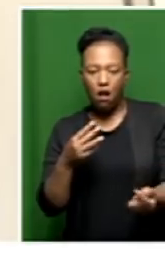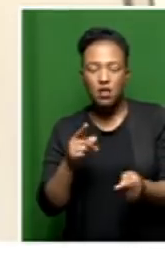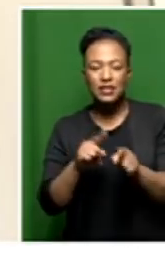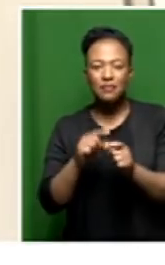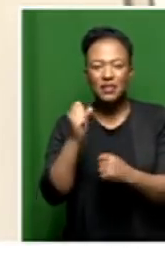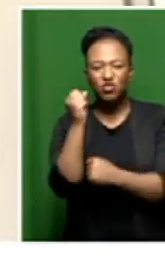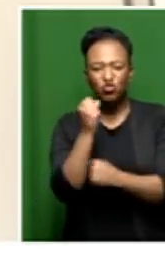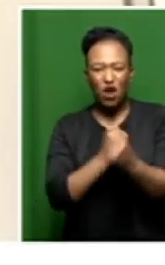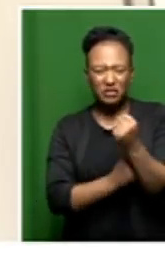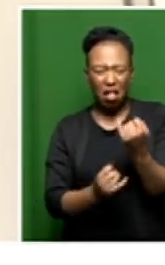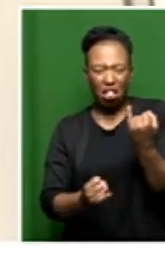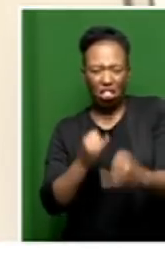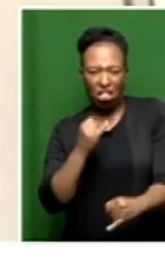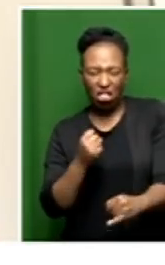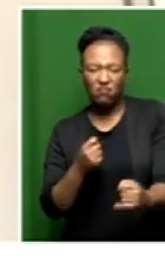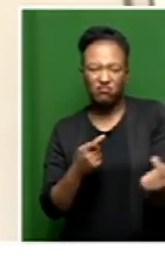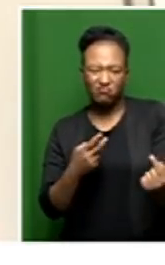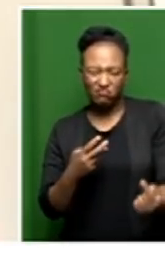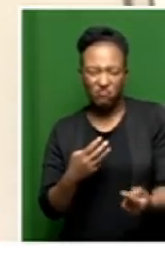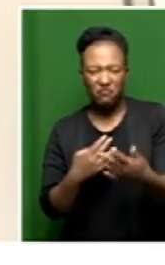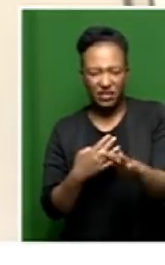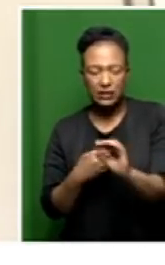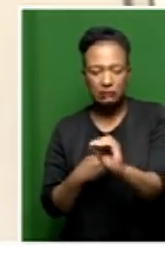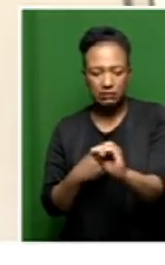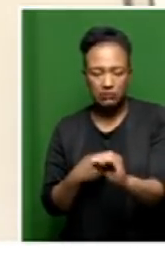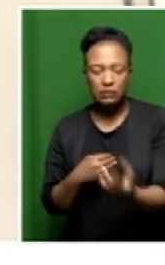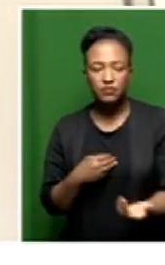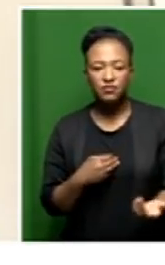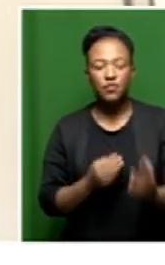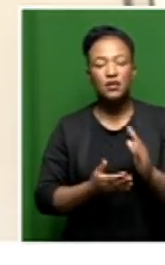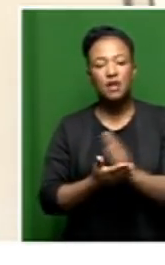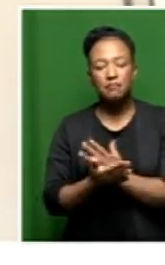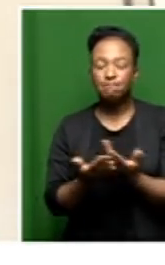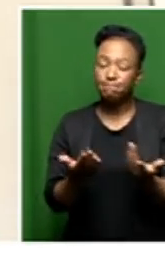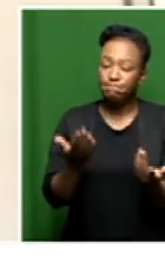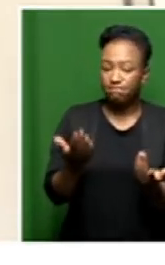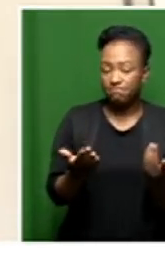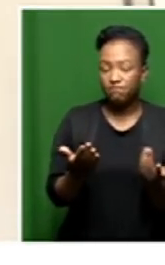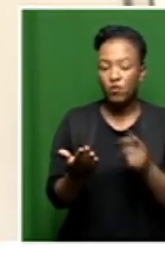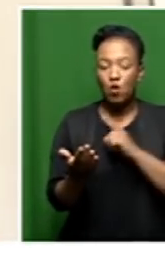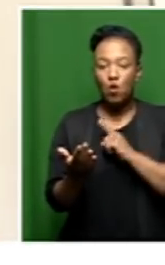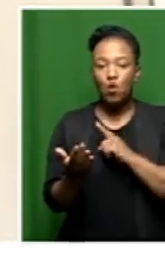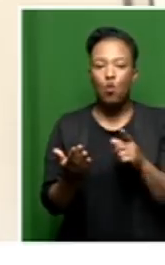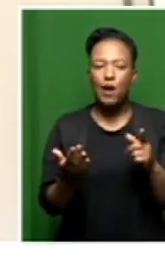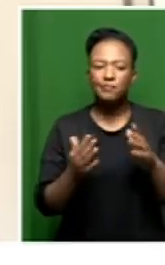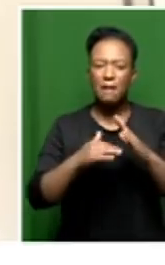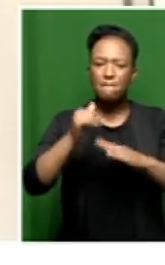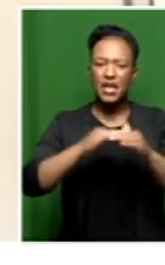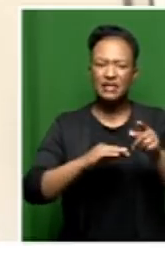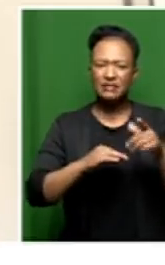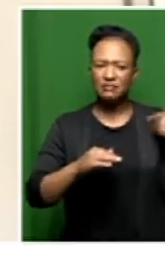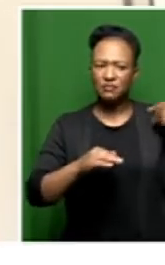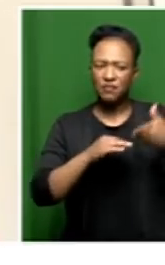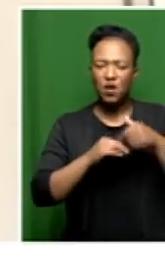indicate. But some of them, perhaps because of the state of the facility not being